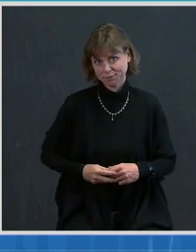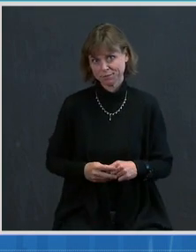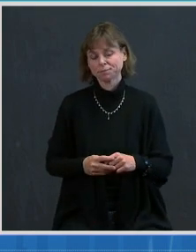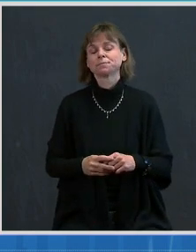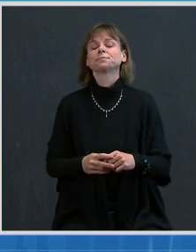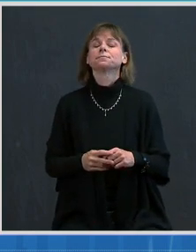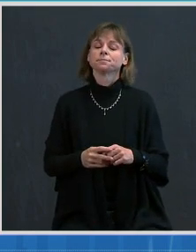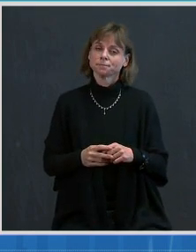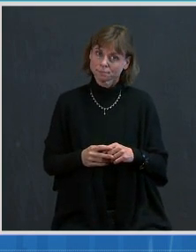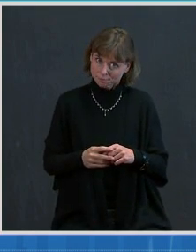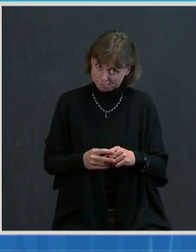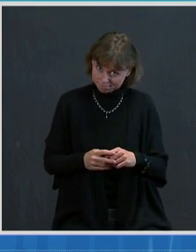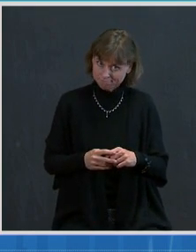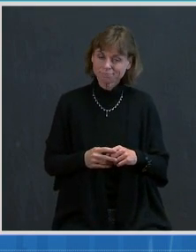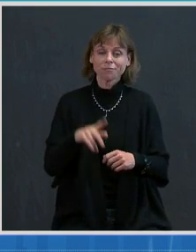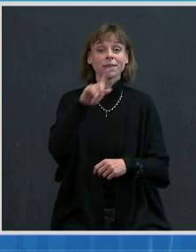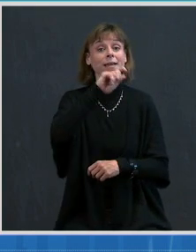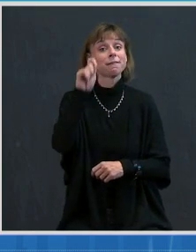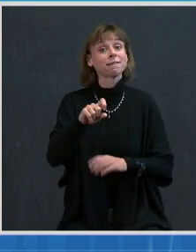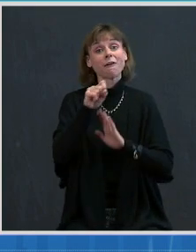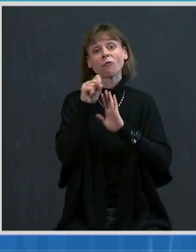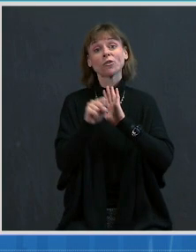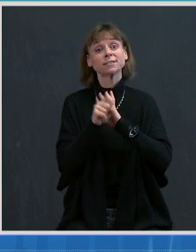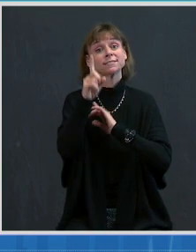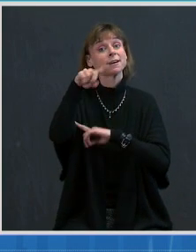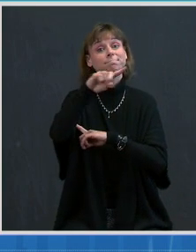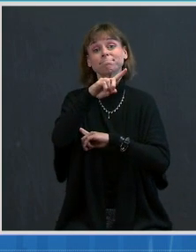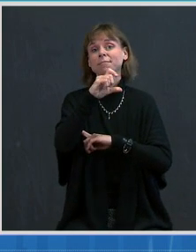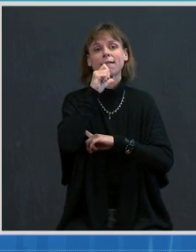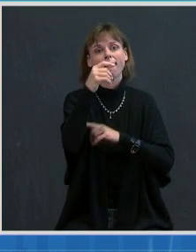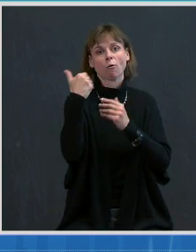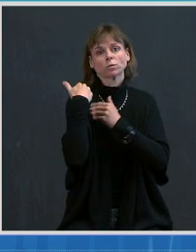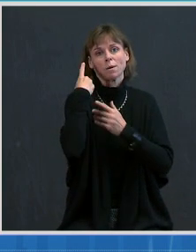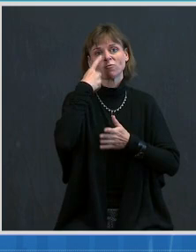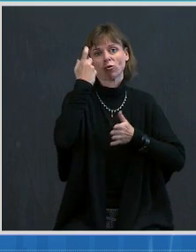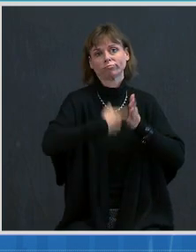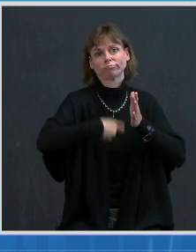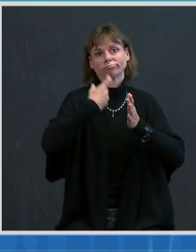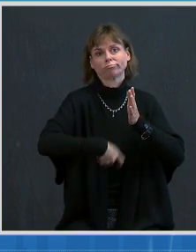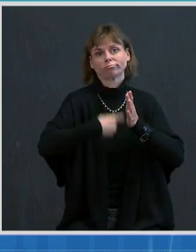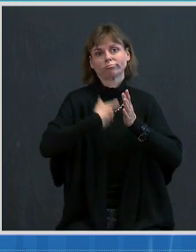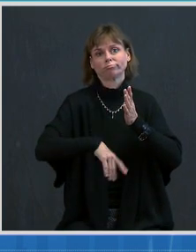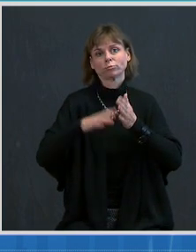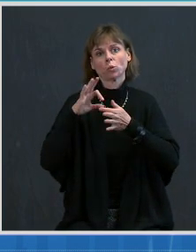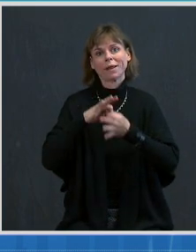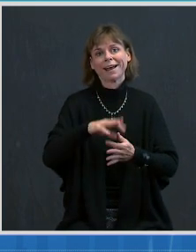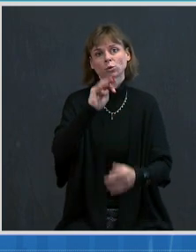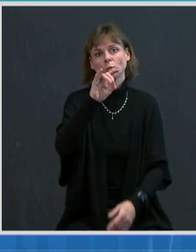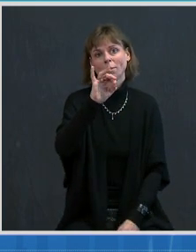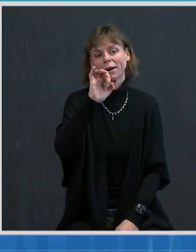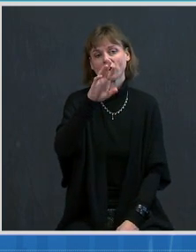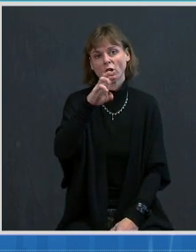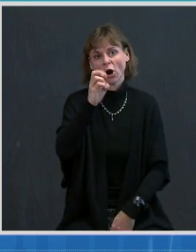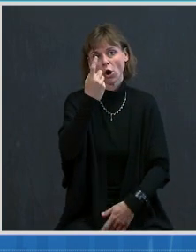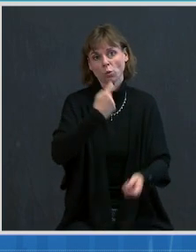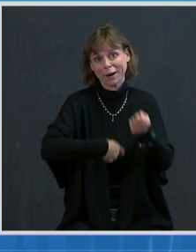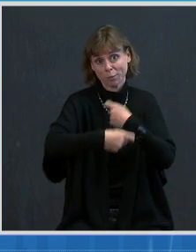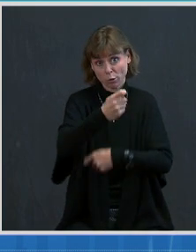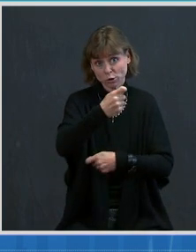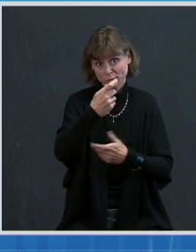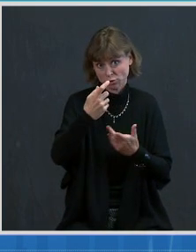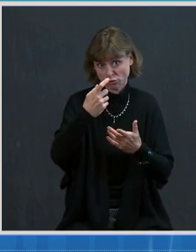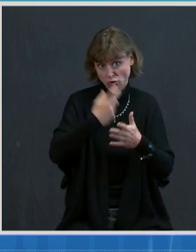from bearing any costs associated with the increased Medicare reimbursement rates. And the Biden